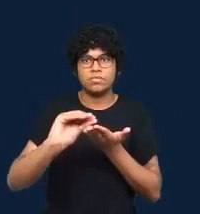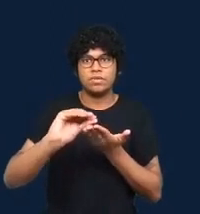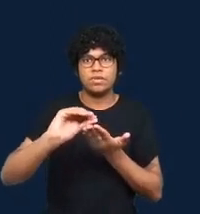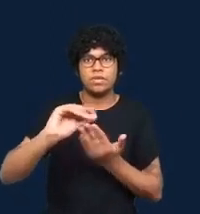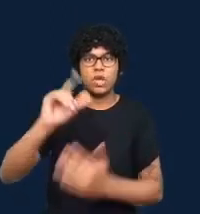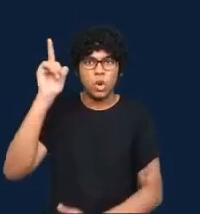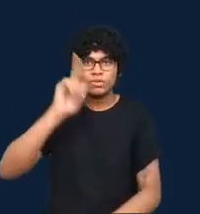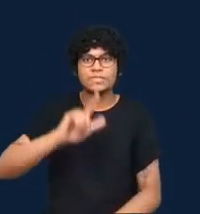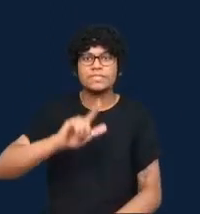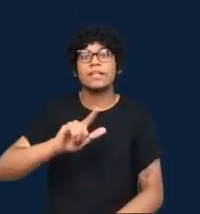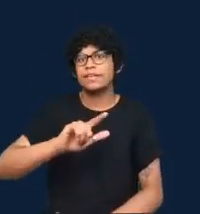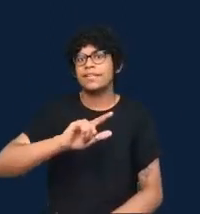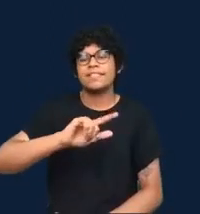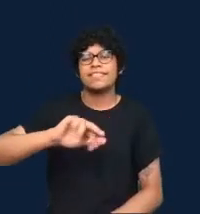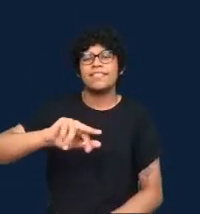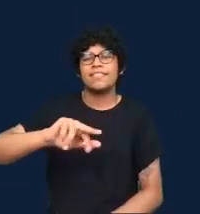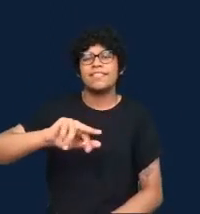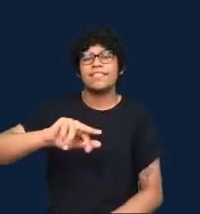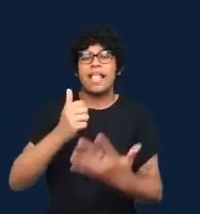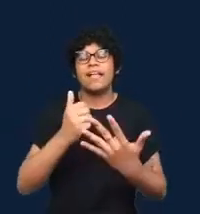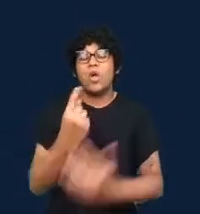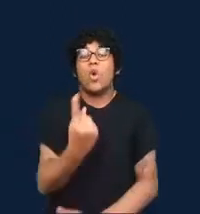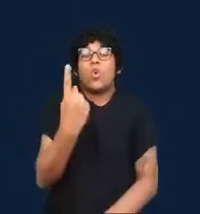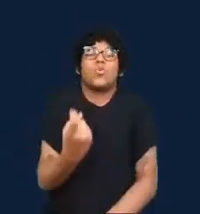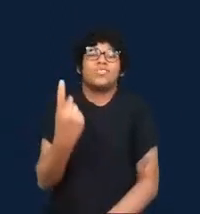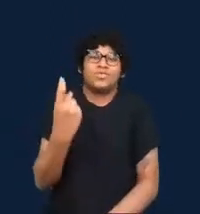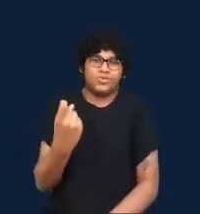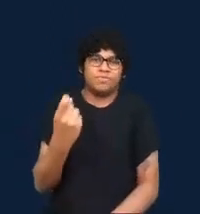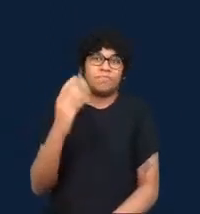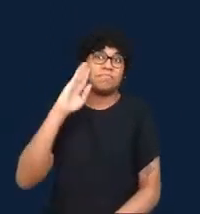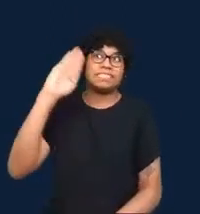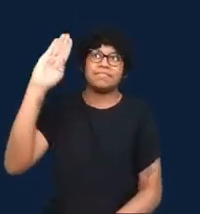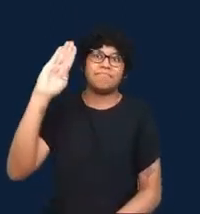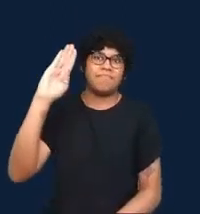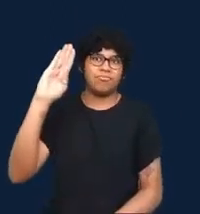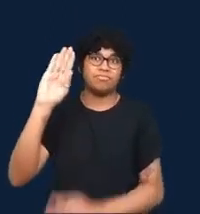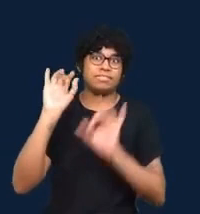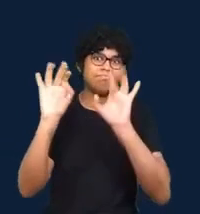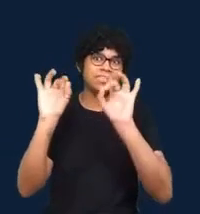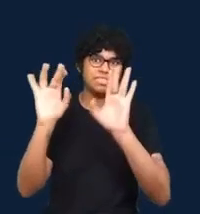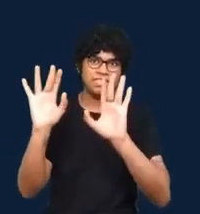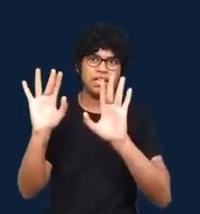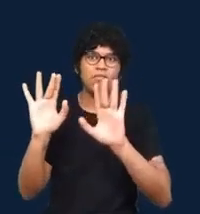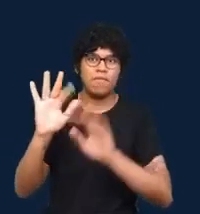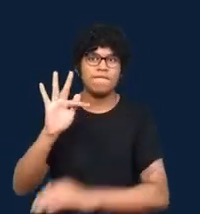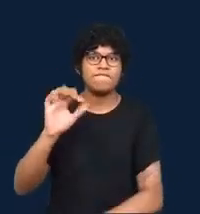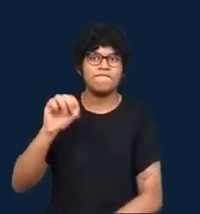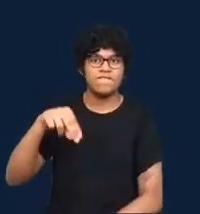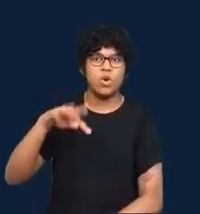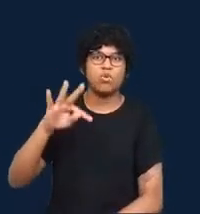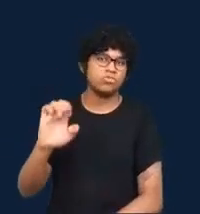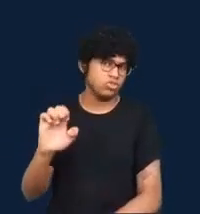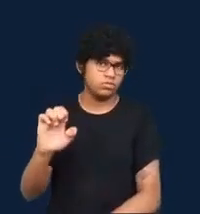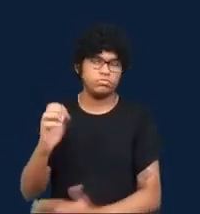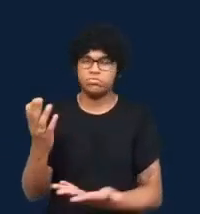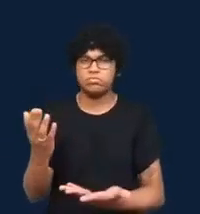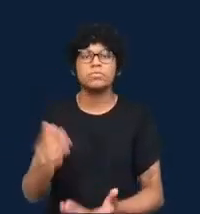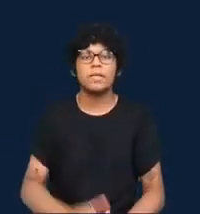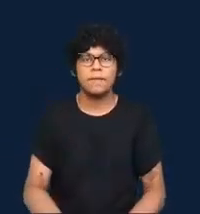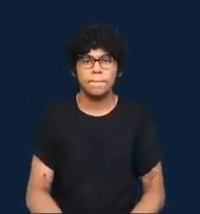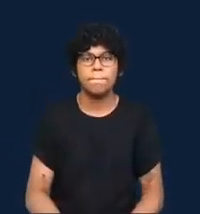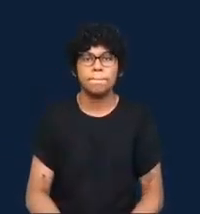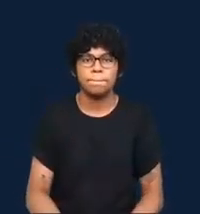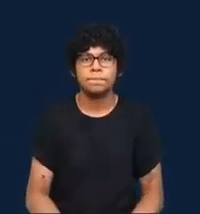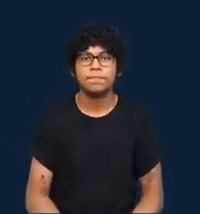Catherine She argues that data journalists should engage with bottom up data practices. Catherine for example,